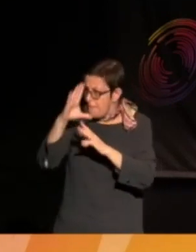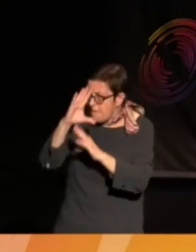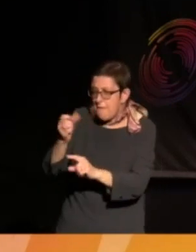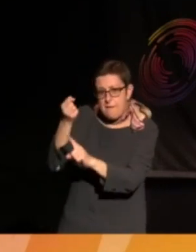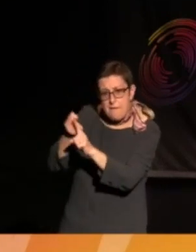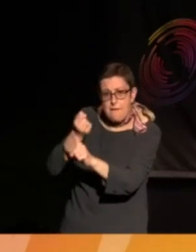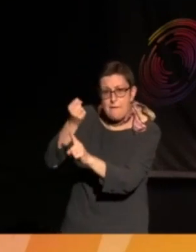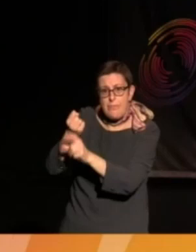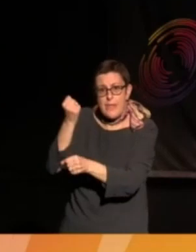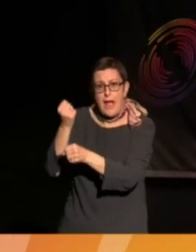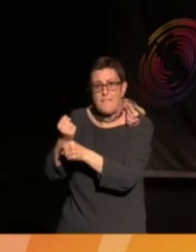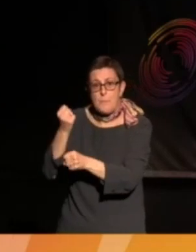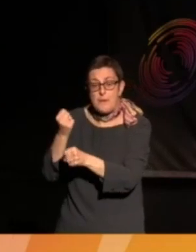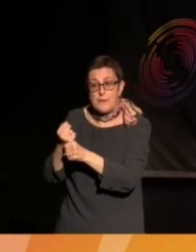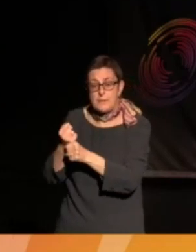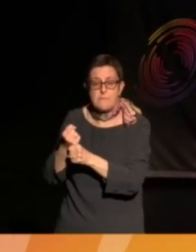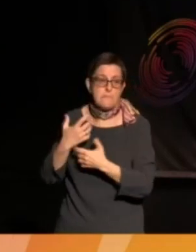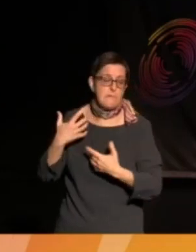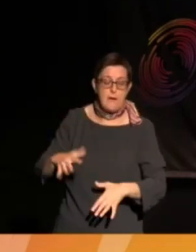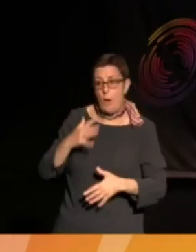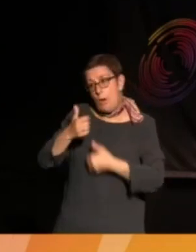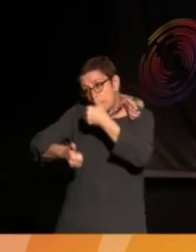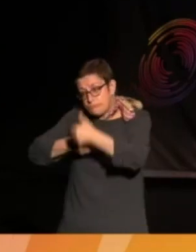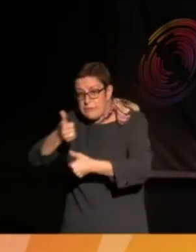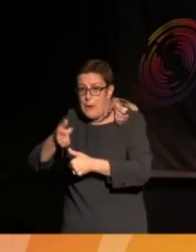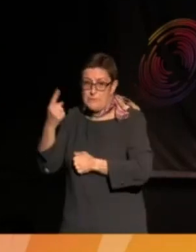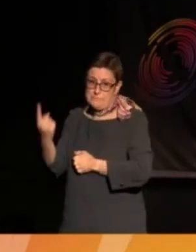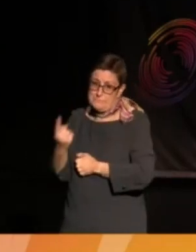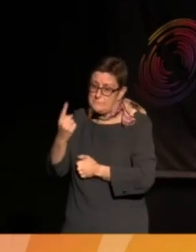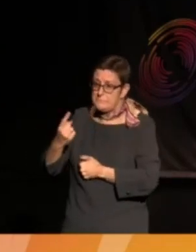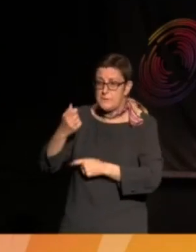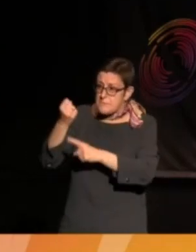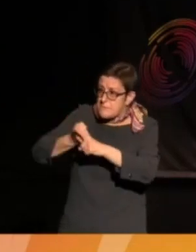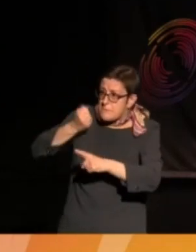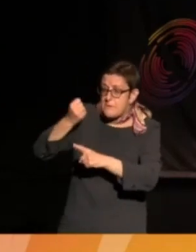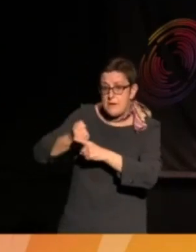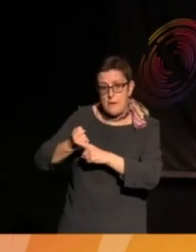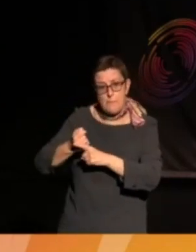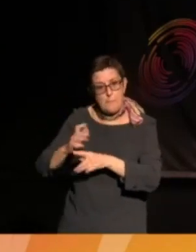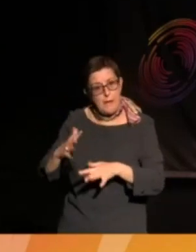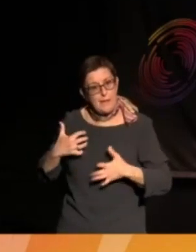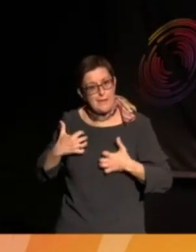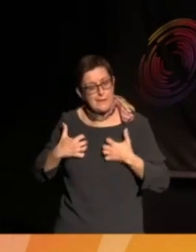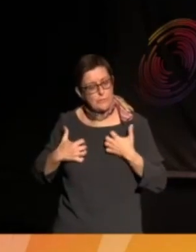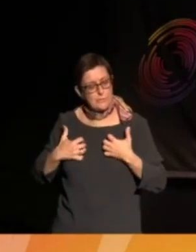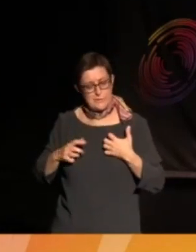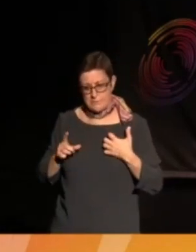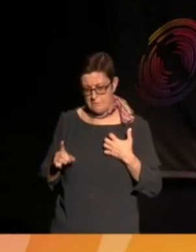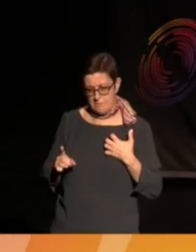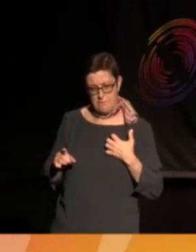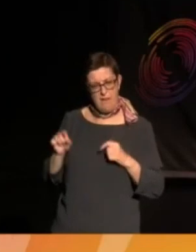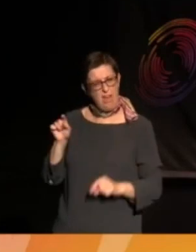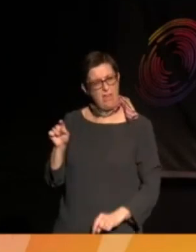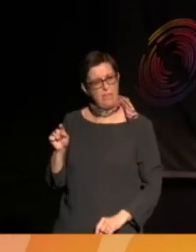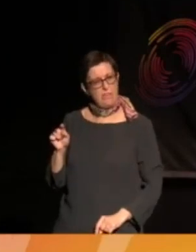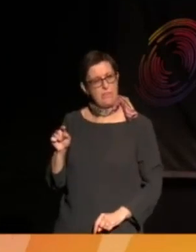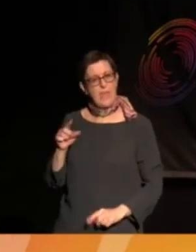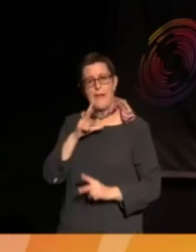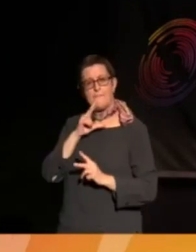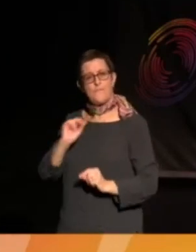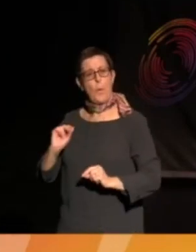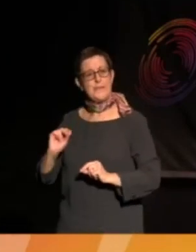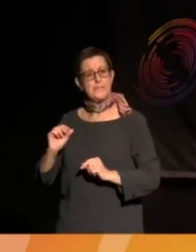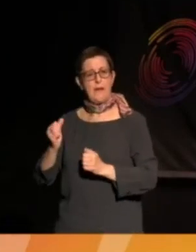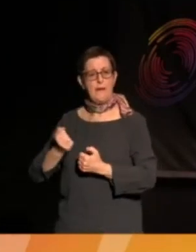generation. And I think it's fantastic, we're proud of Marcus and what he's done. But it's interesting that it's that voice of that